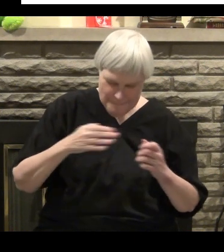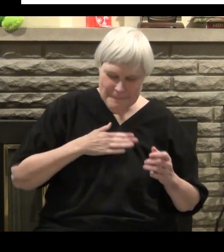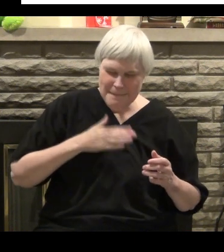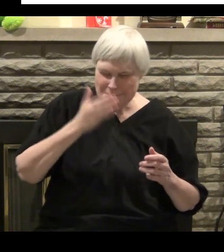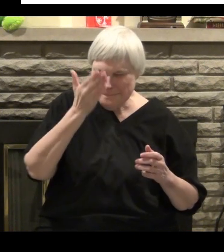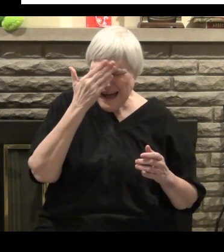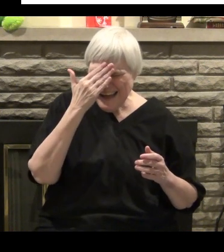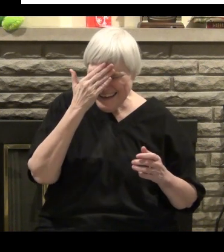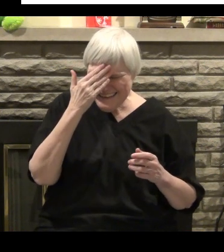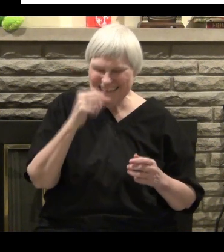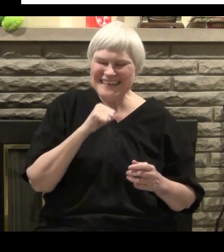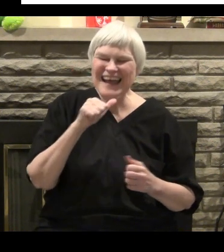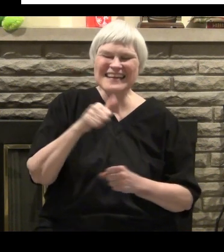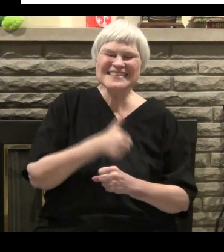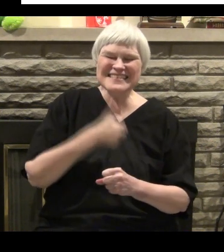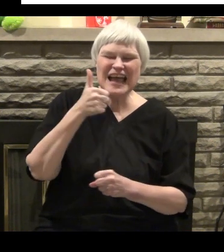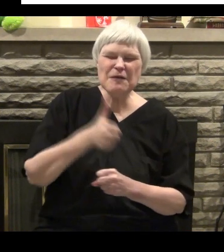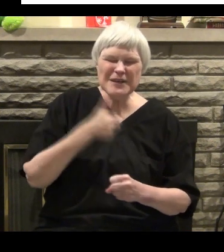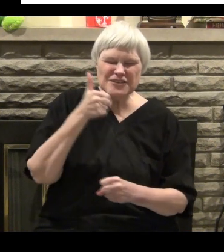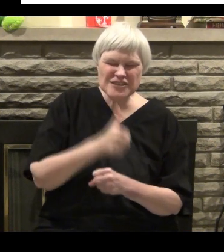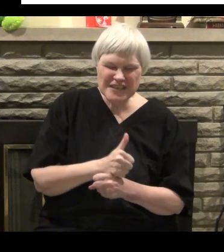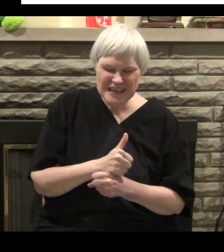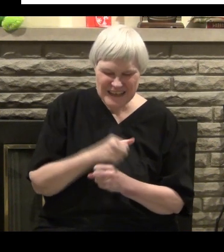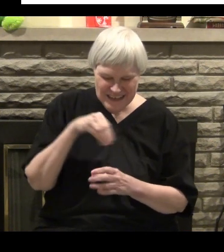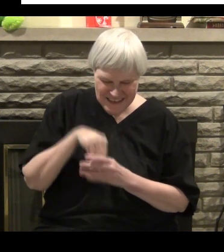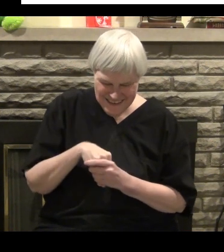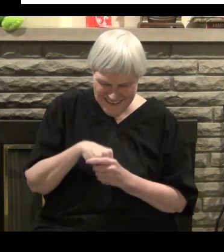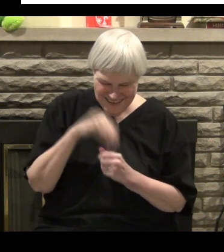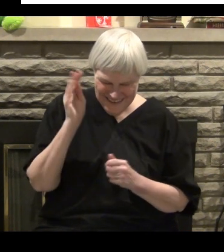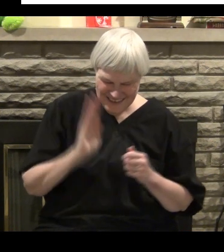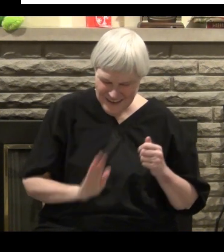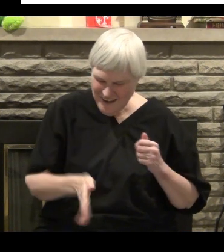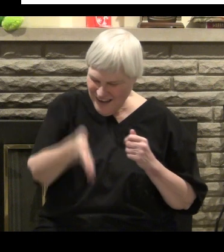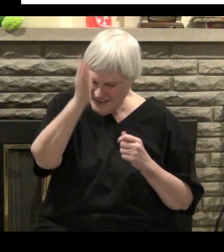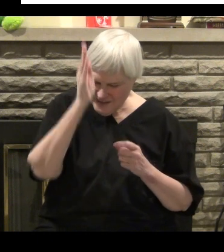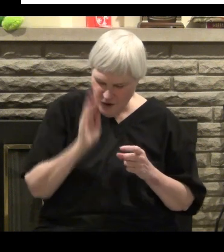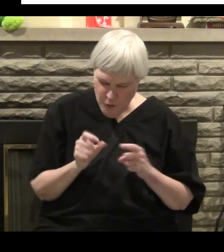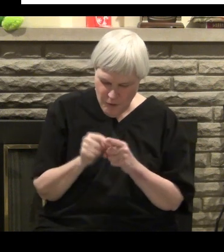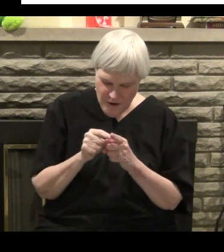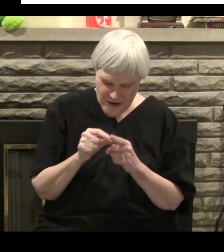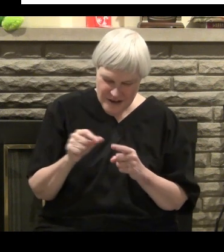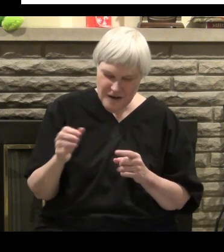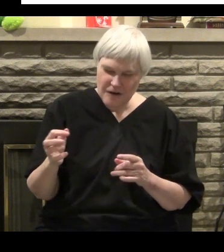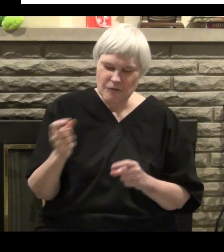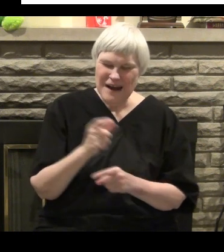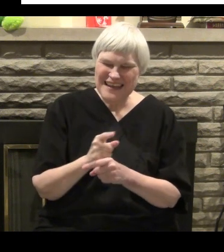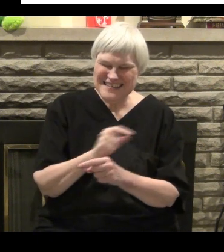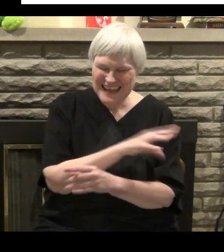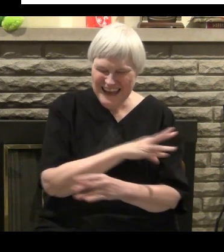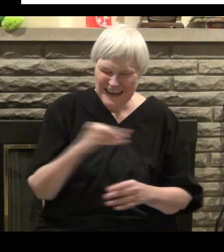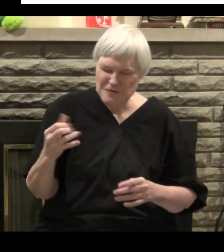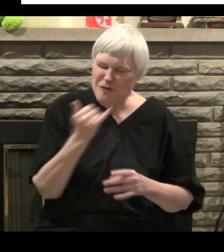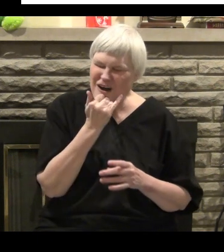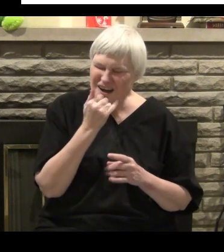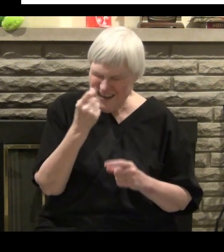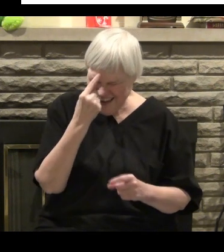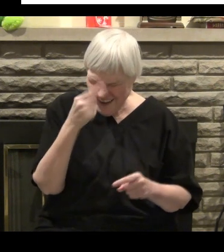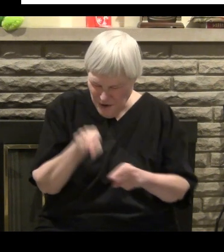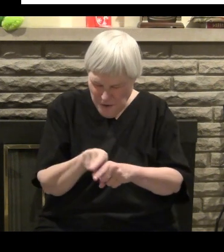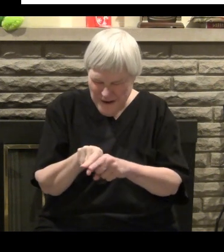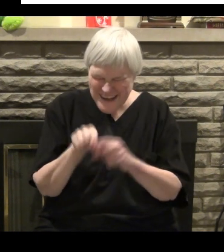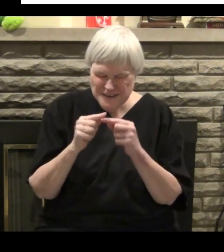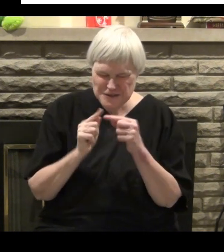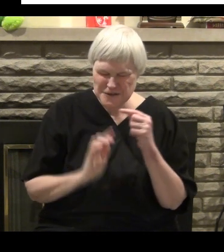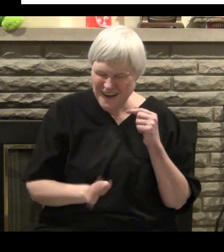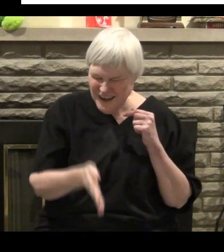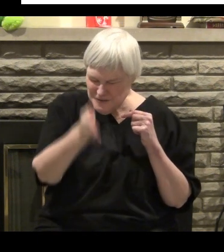But my body was out of control. My mind hadn't been firmly rooted in this idea here either about what